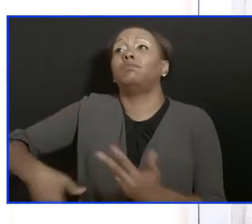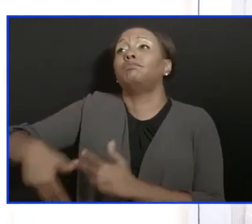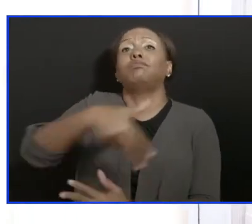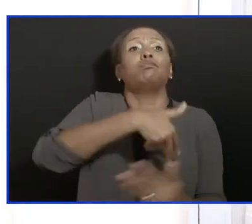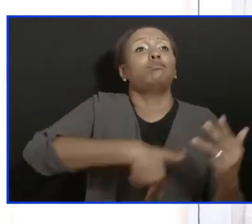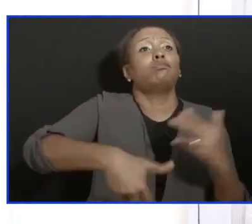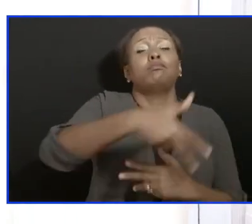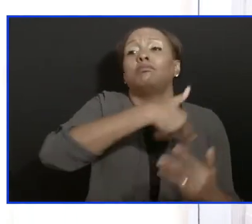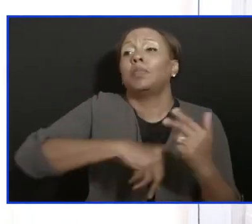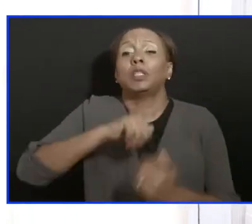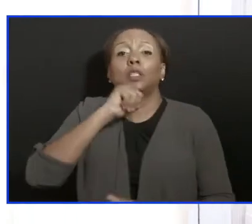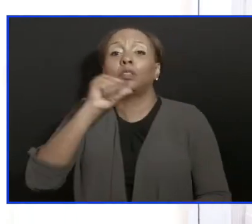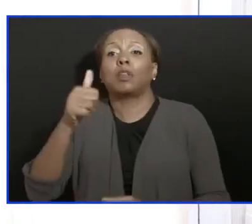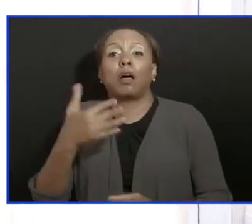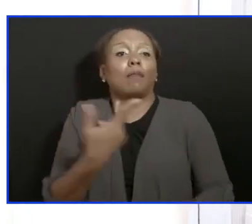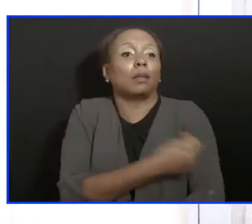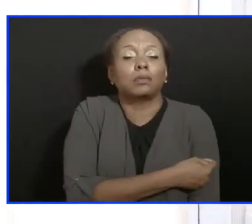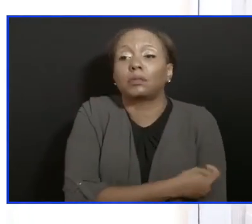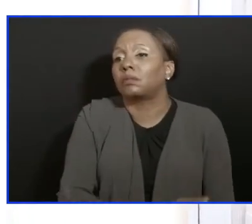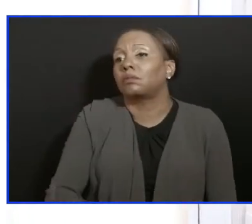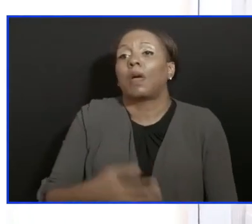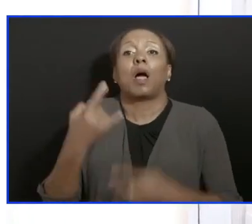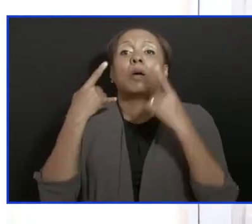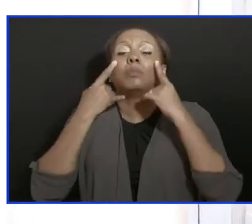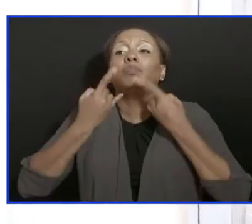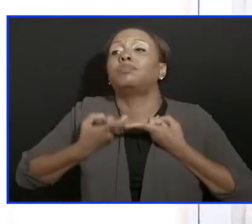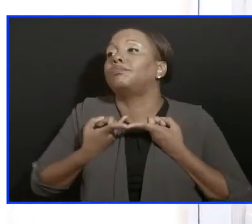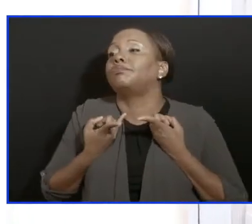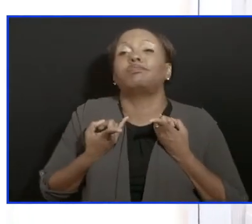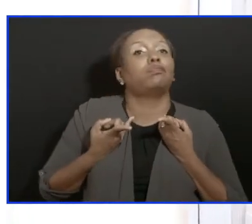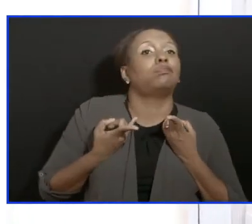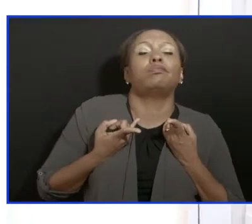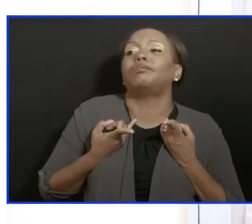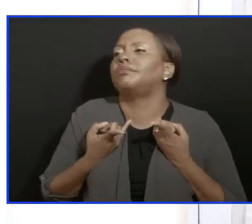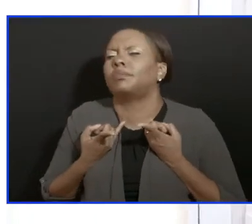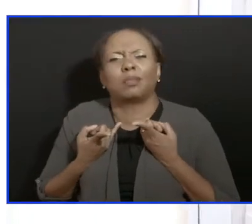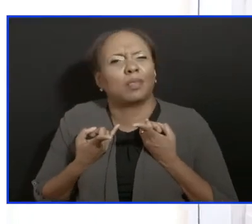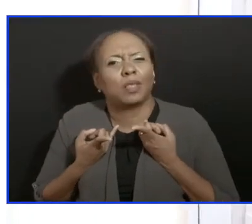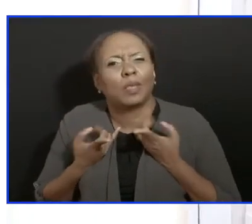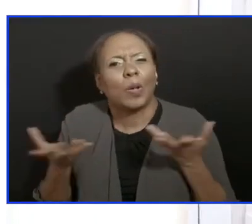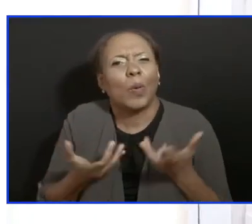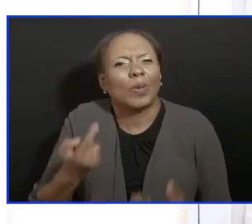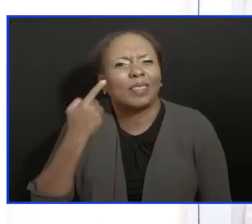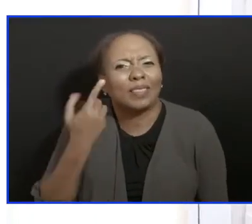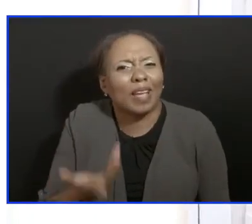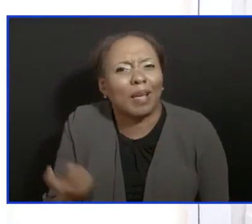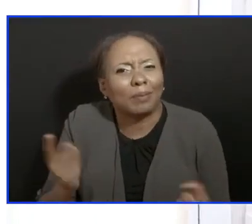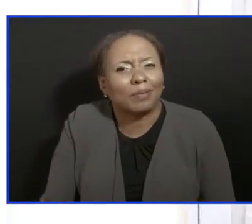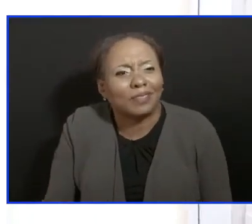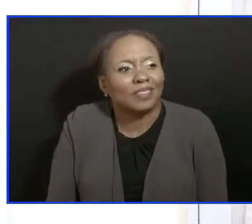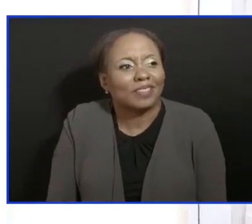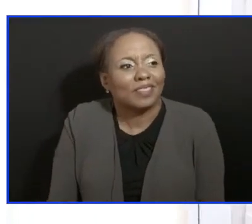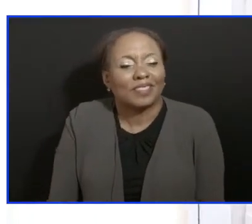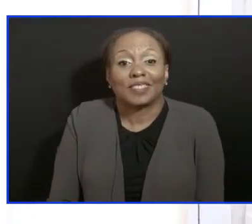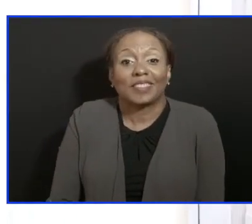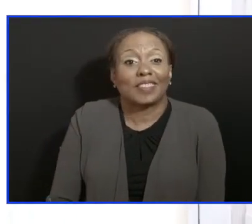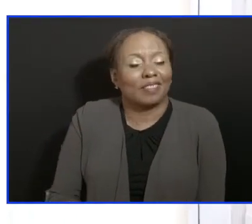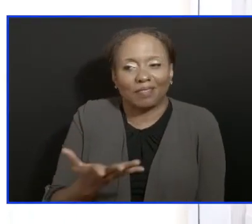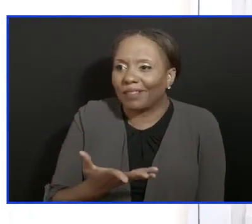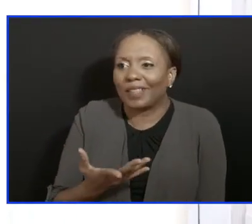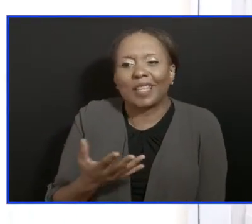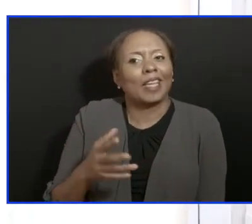people and not wearing a mask. Day does fall a night, however which way you look at it. And night does fall a day. You will reap what you sow.